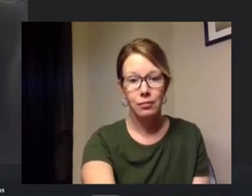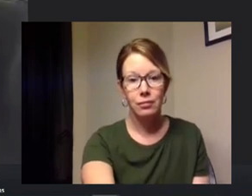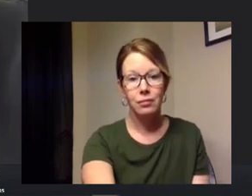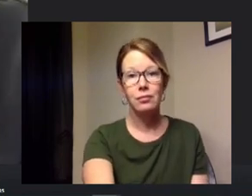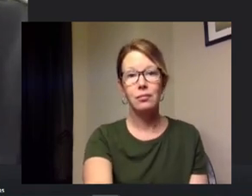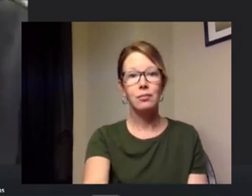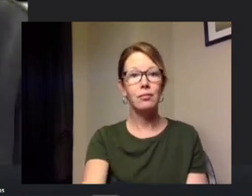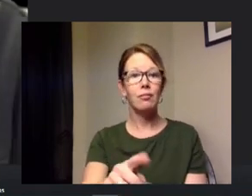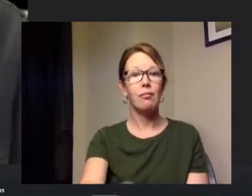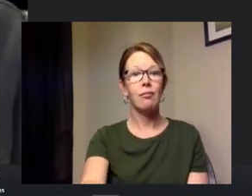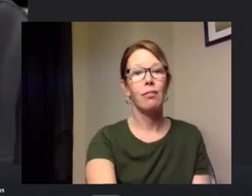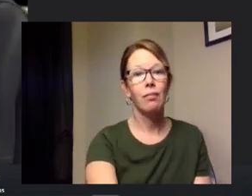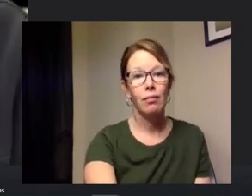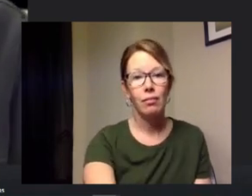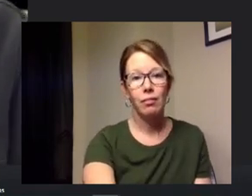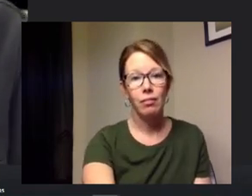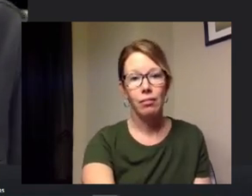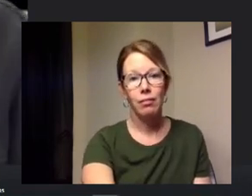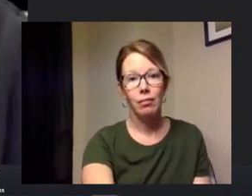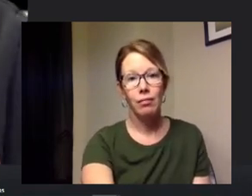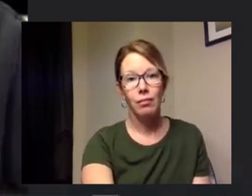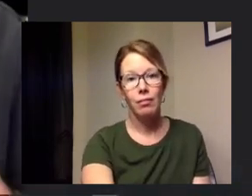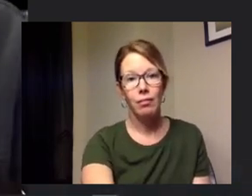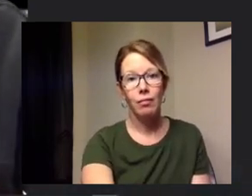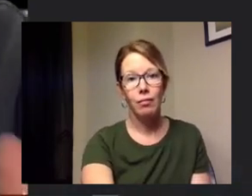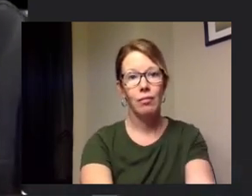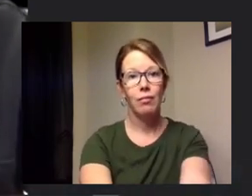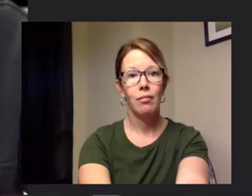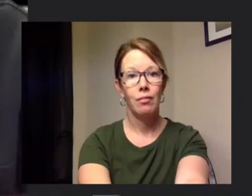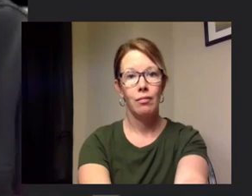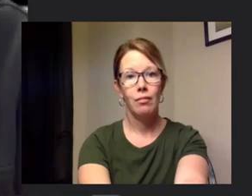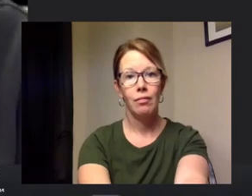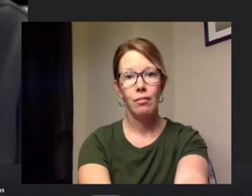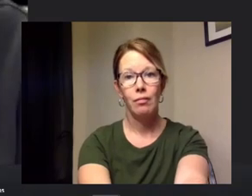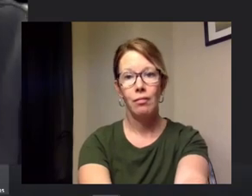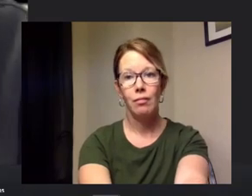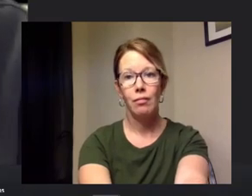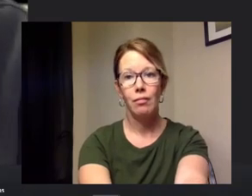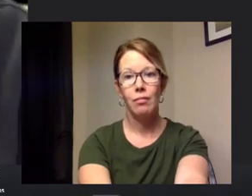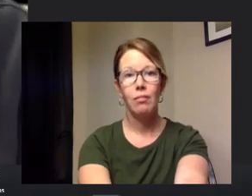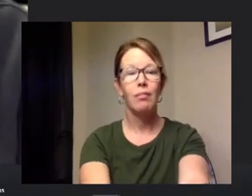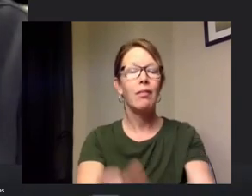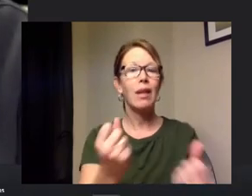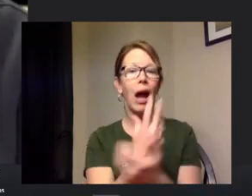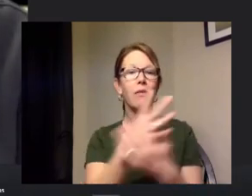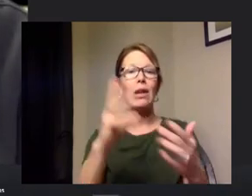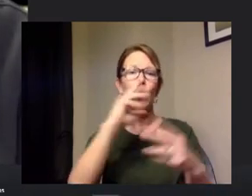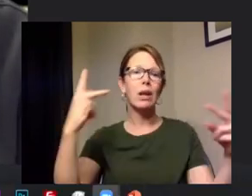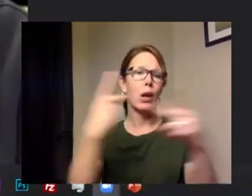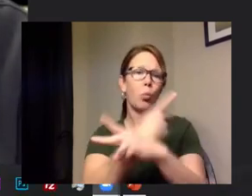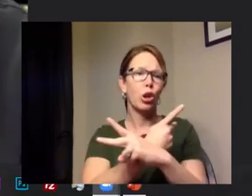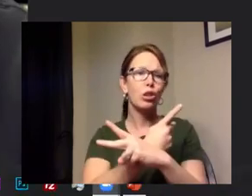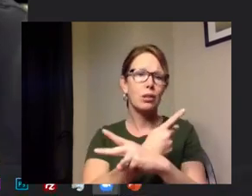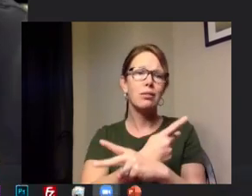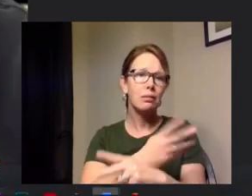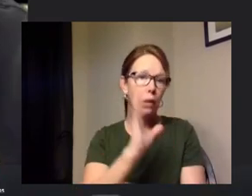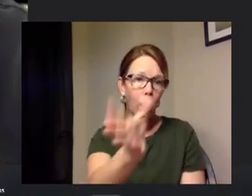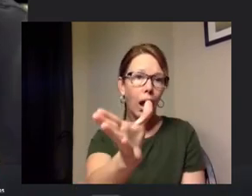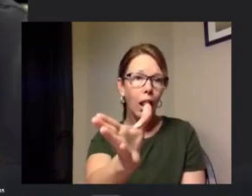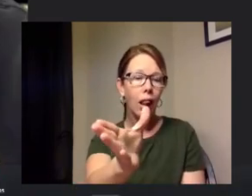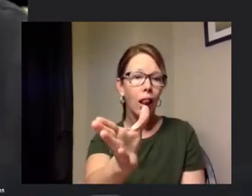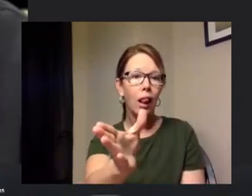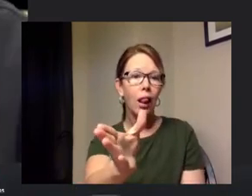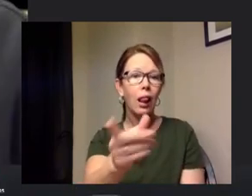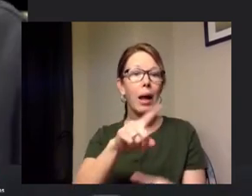continue doing that good job um and realize that things are going to get worse unfortunately um but by doing